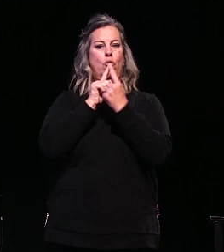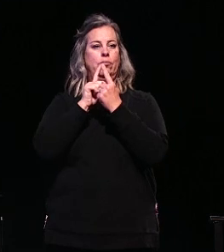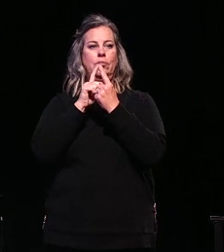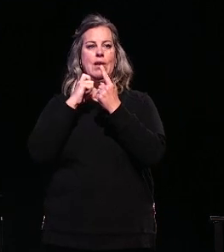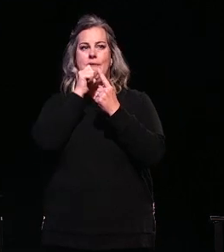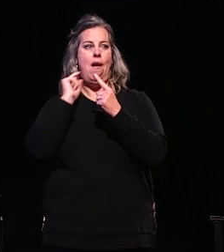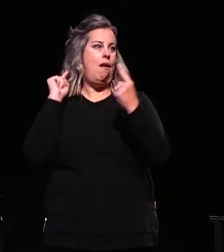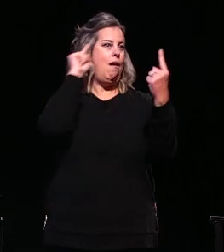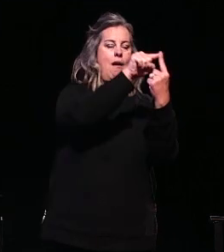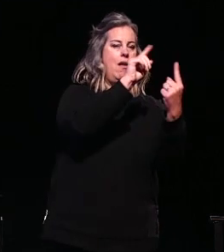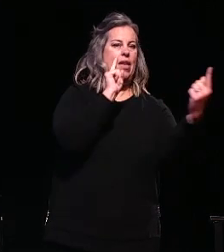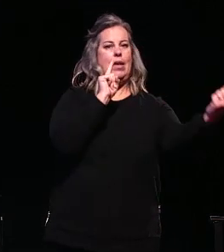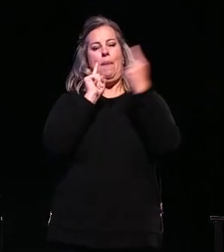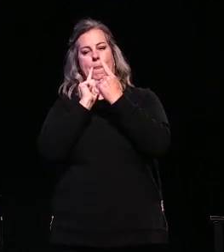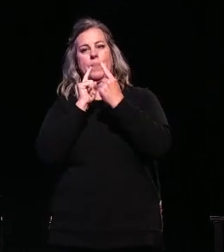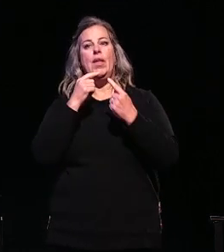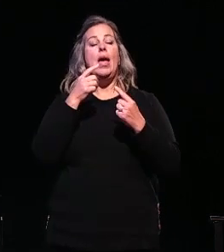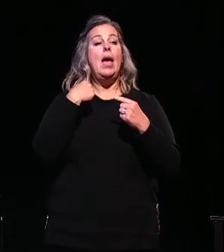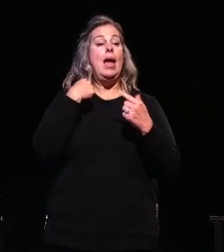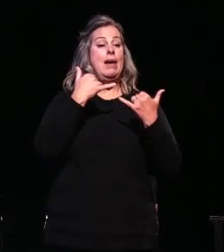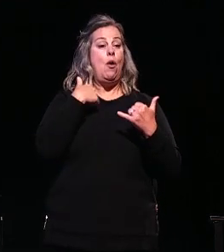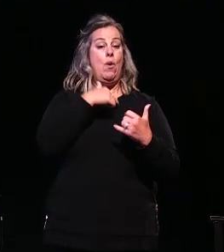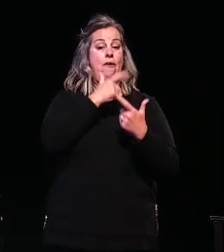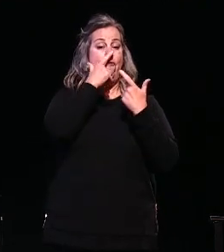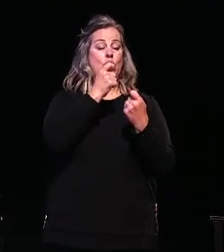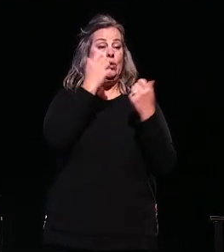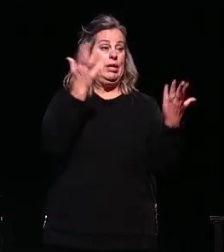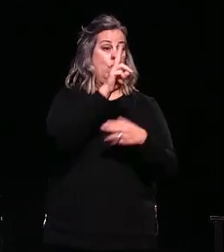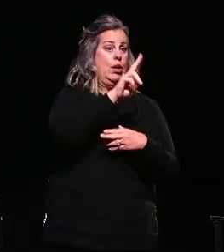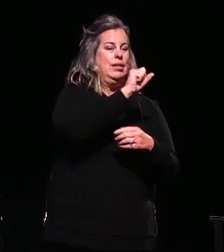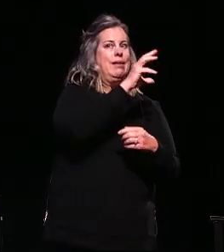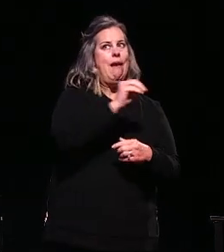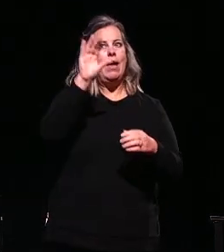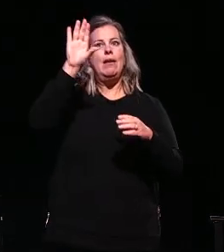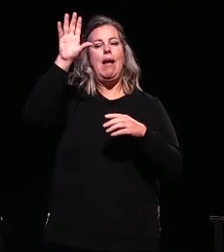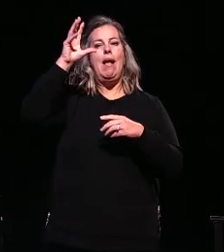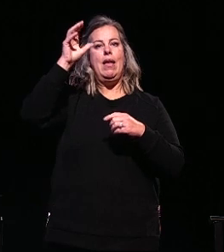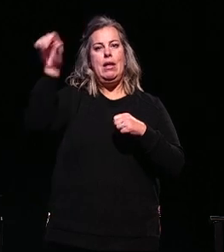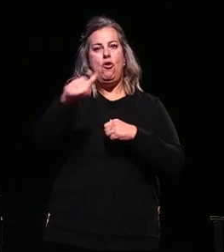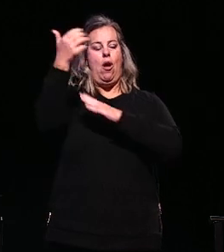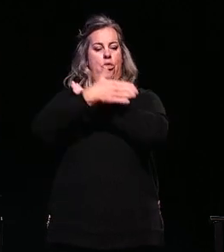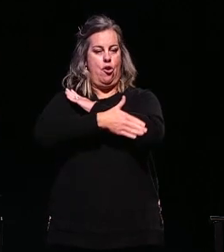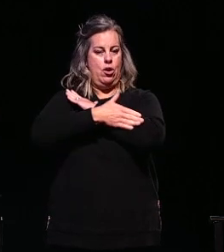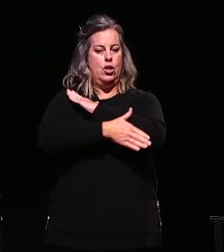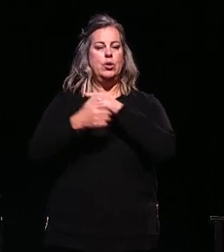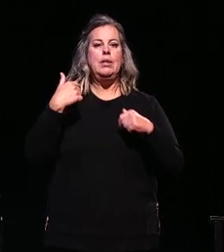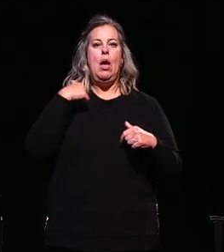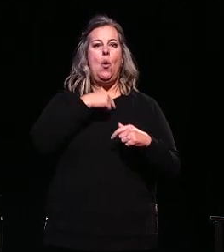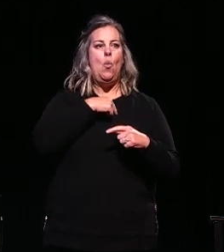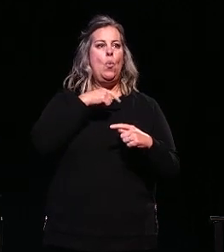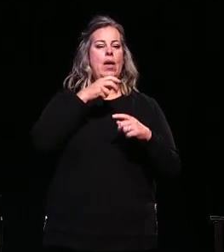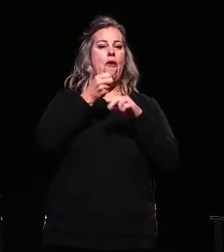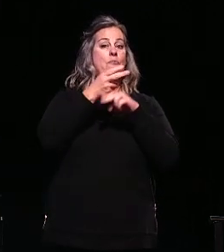we're gaining more interest both domestic and international. As seen here, we outperform competitor tools in many key